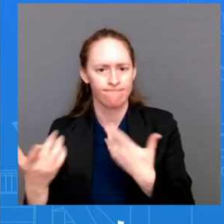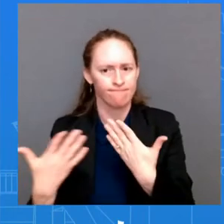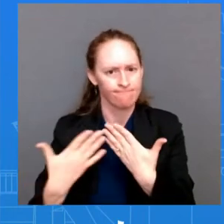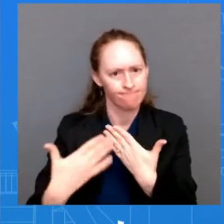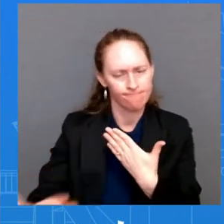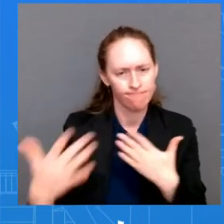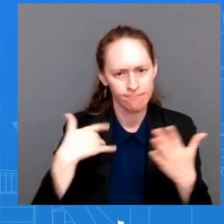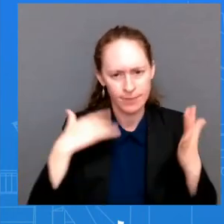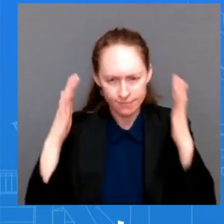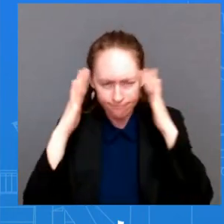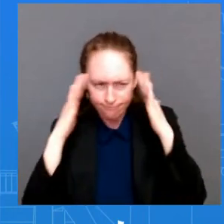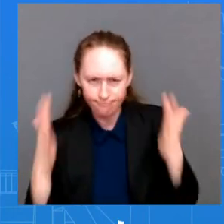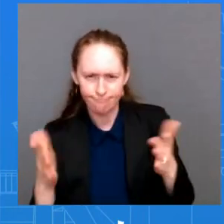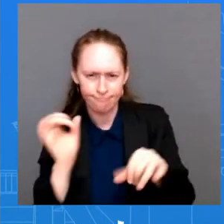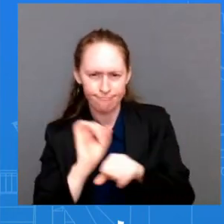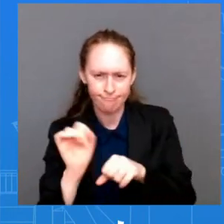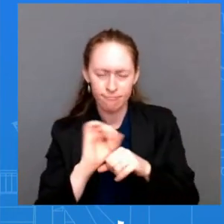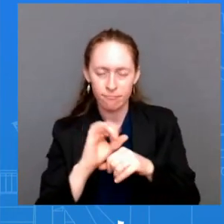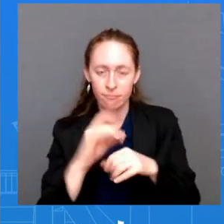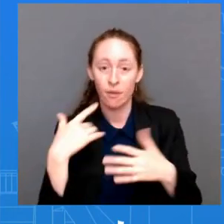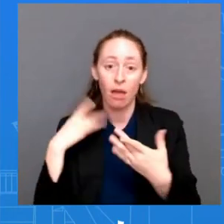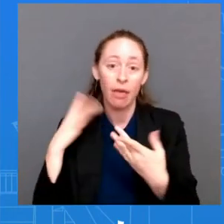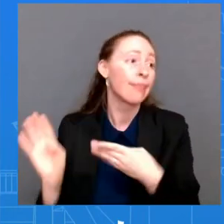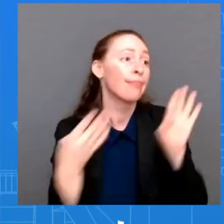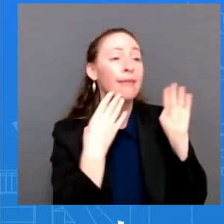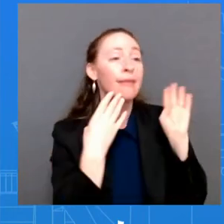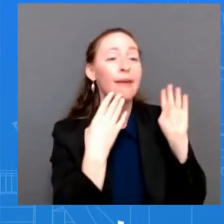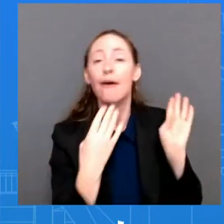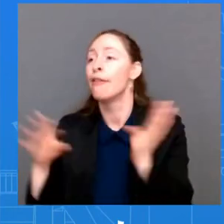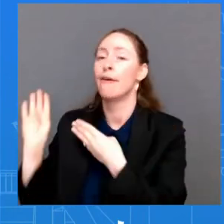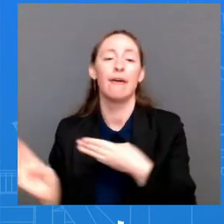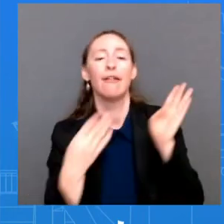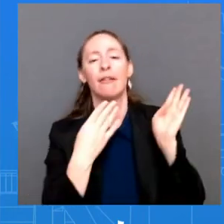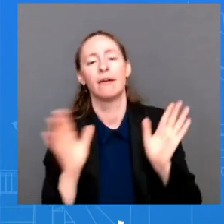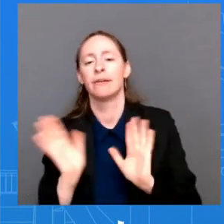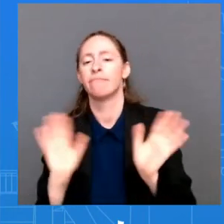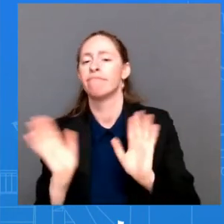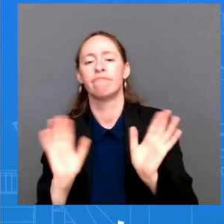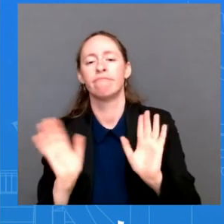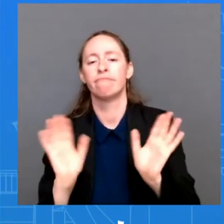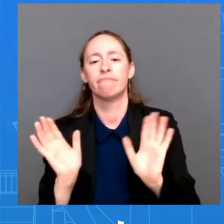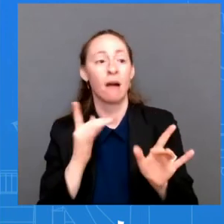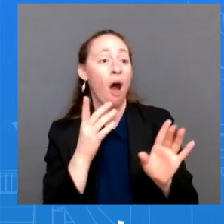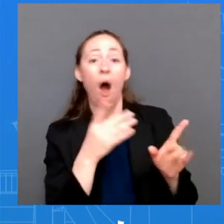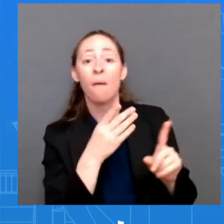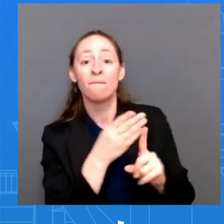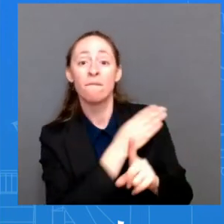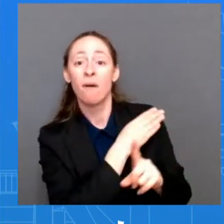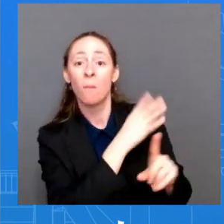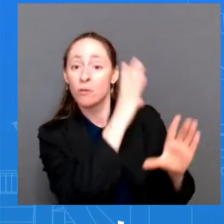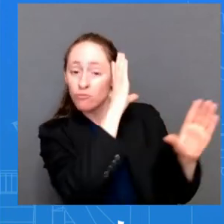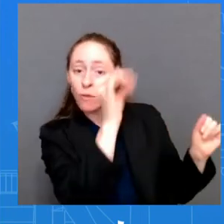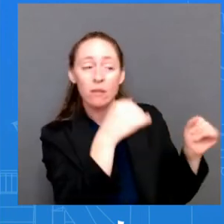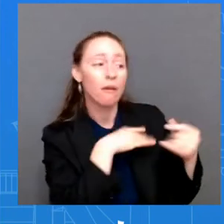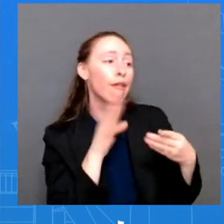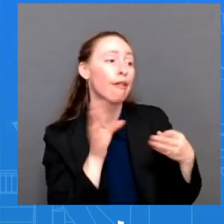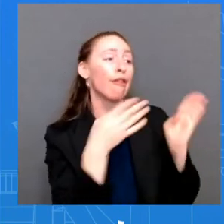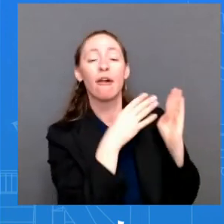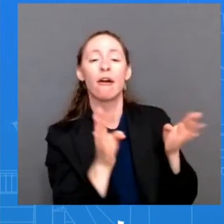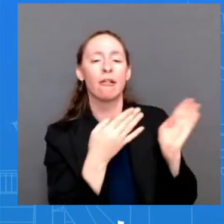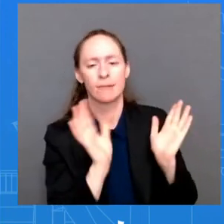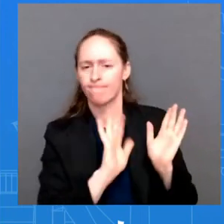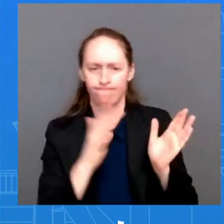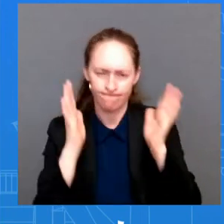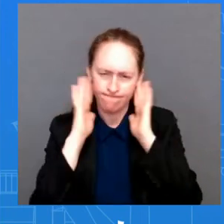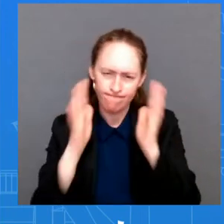uh by what's happening uh with the former president that is not our focus uh our focus right now is you know as we're talking